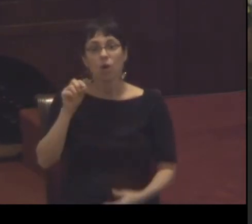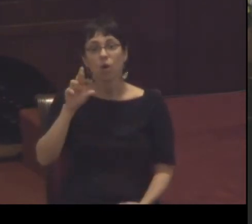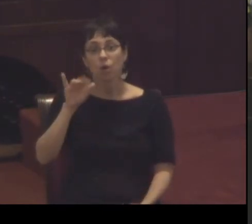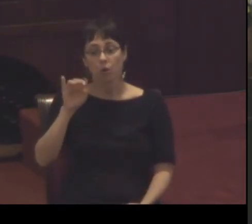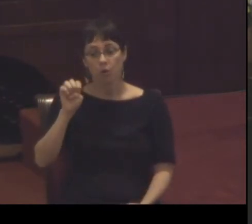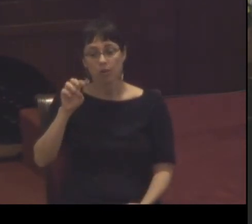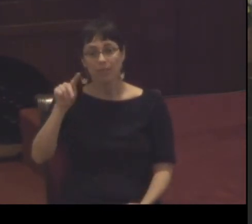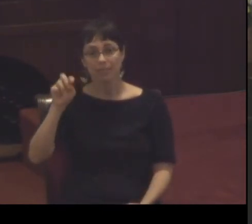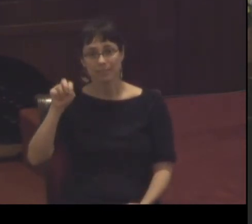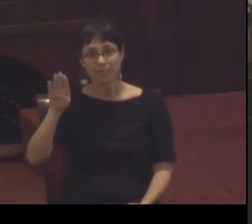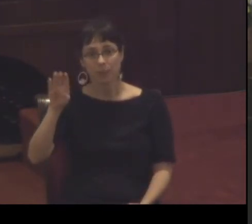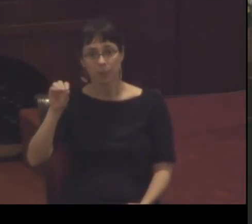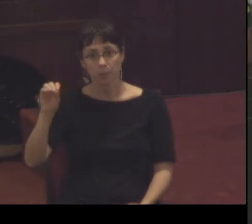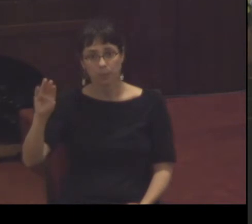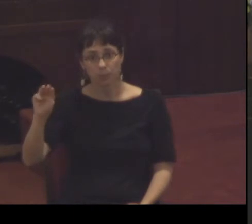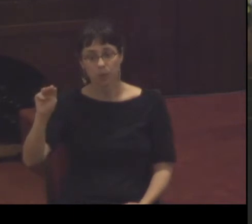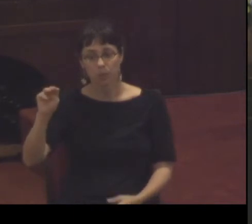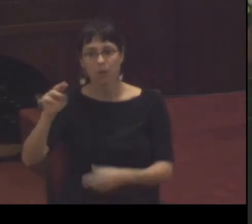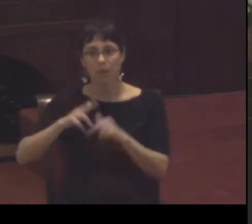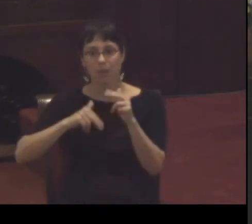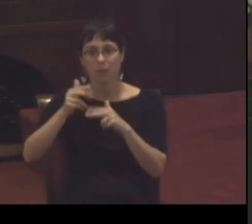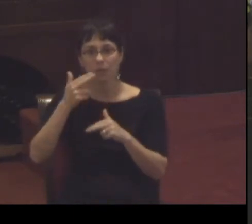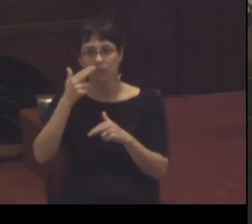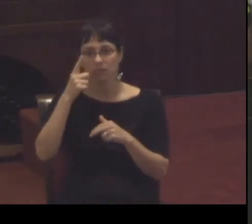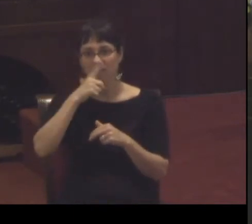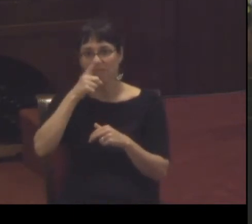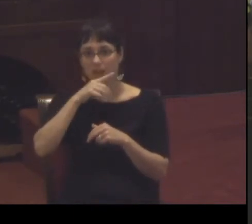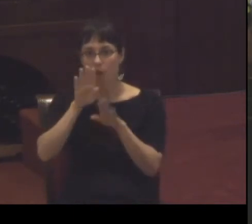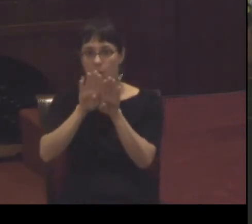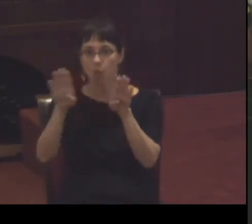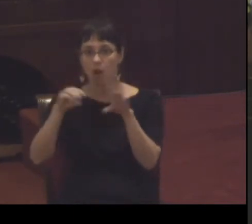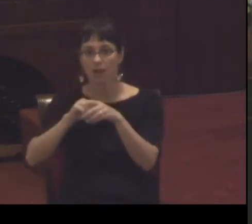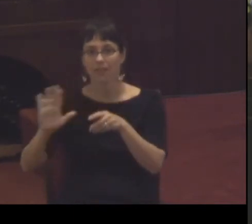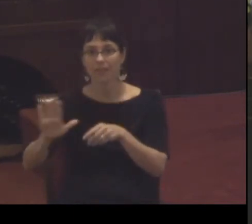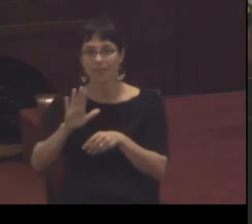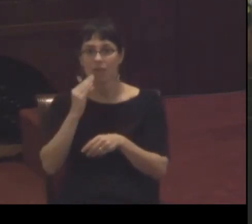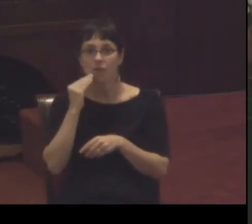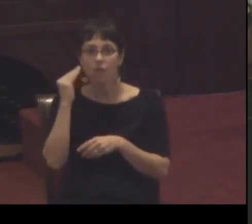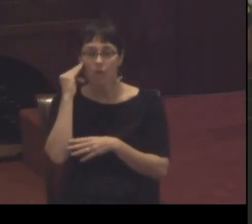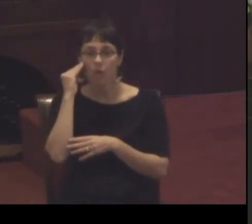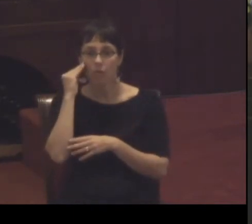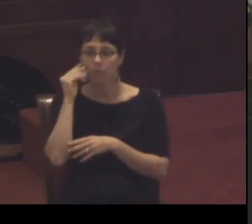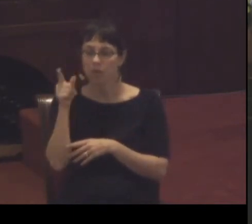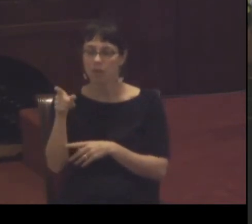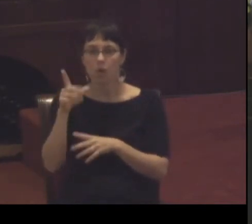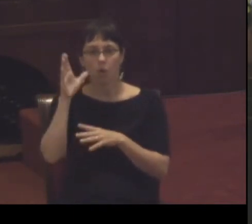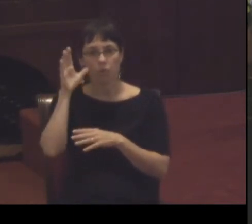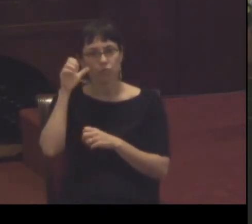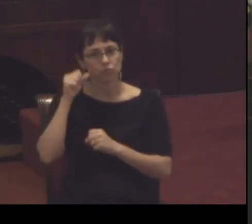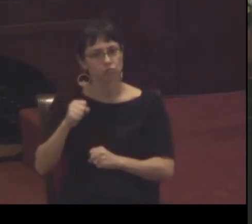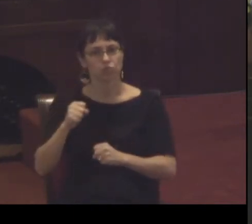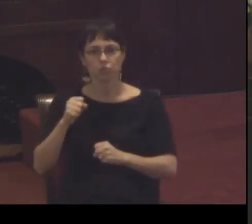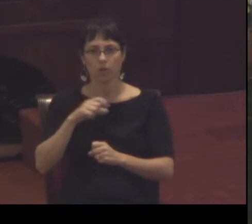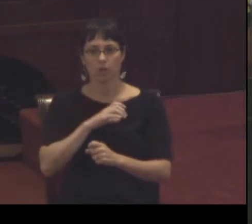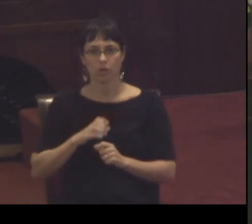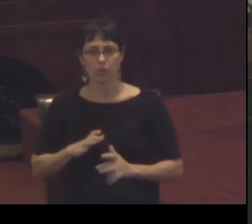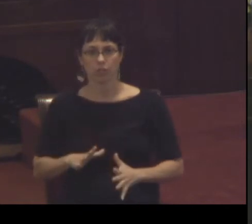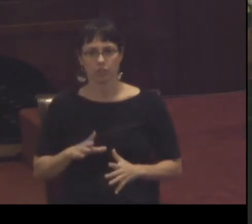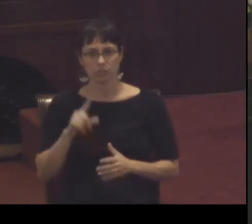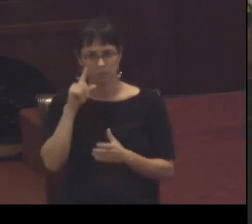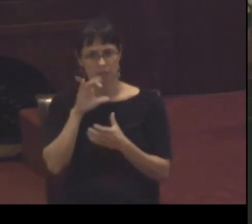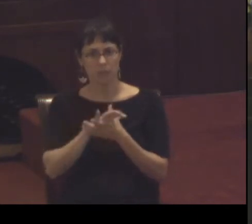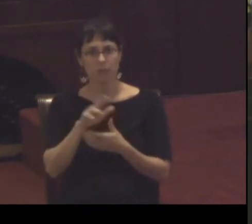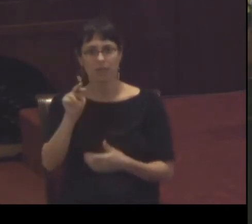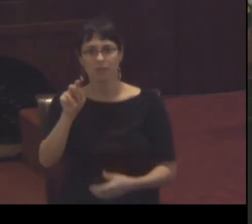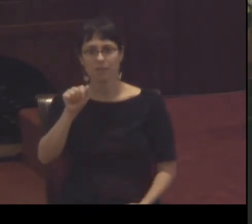in their house devout Christians they were compelled with the belief that what the Nazis were